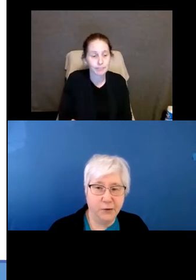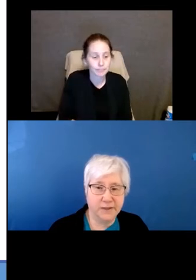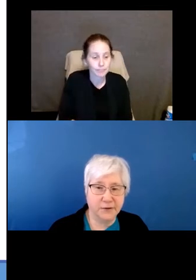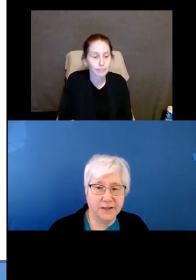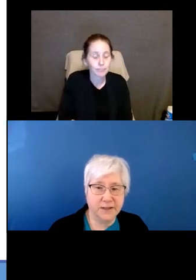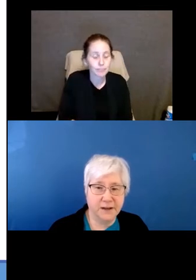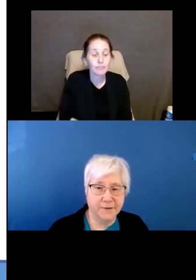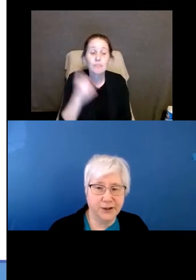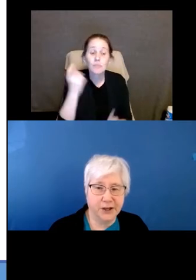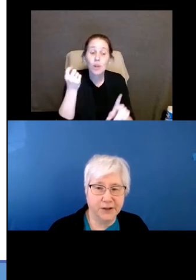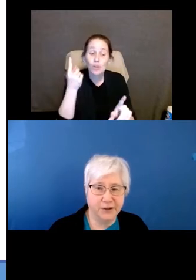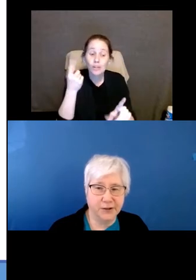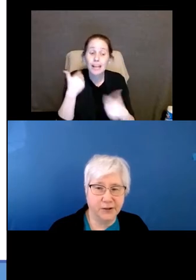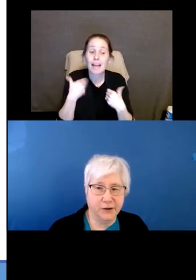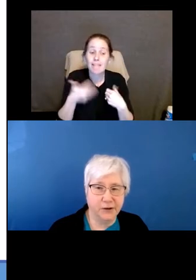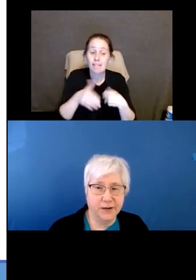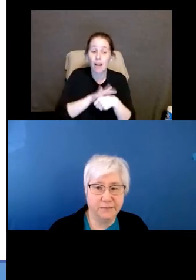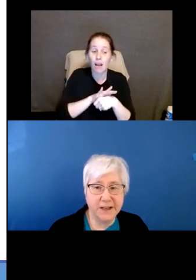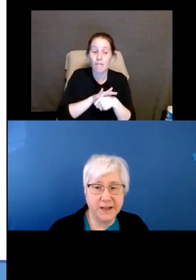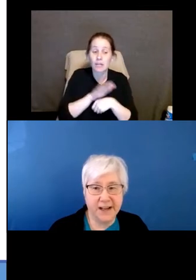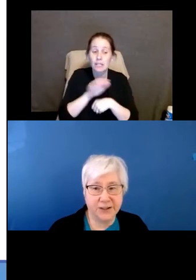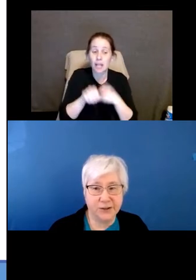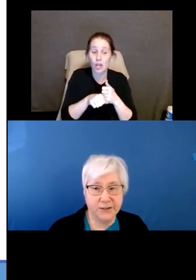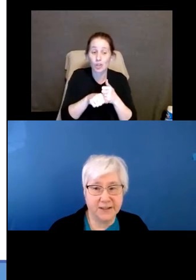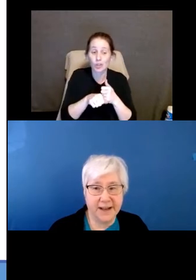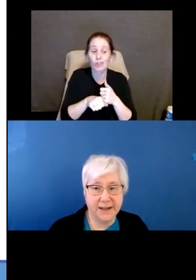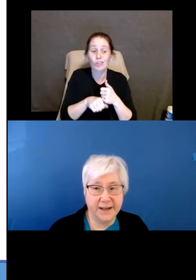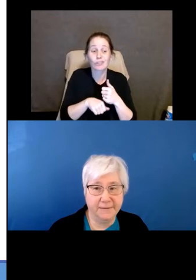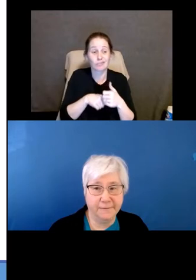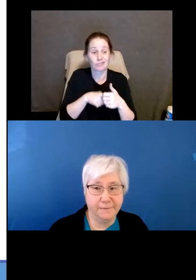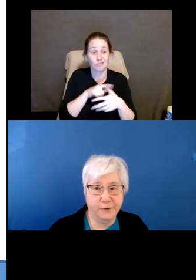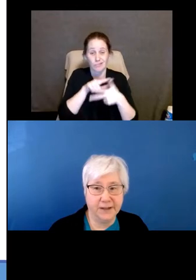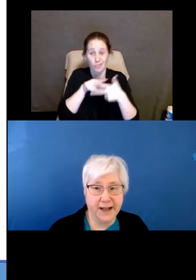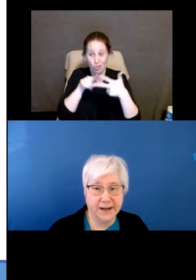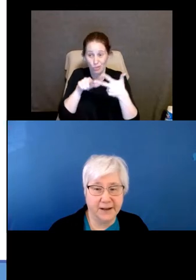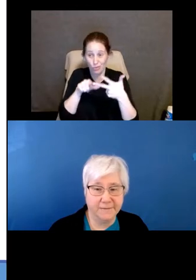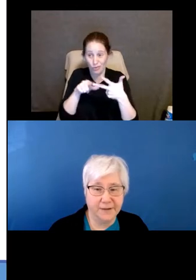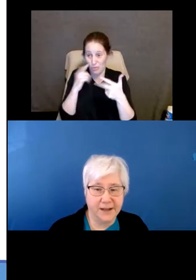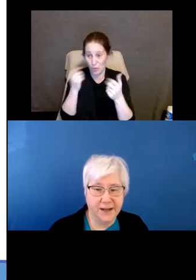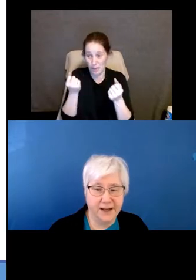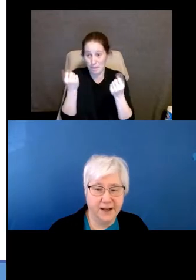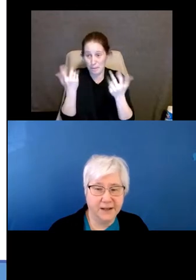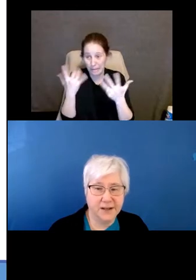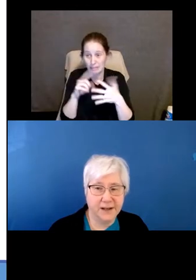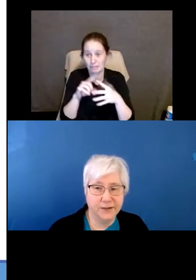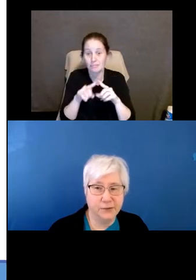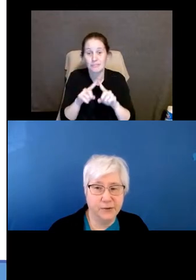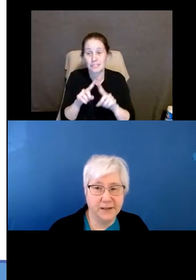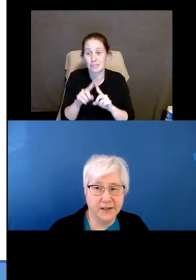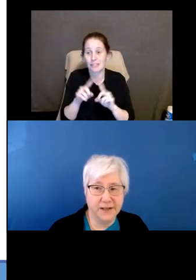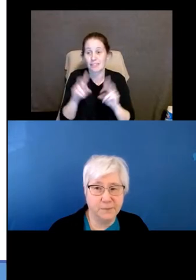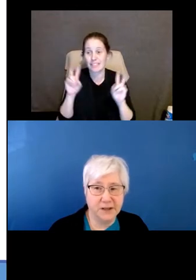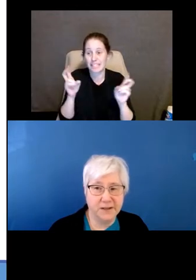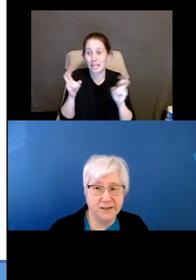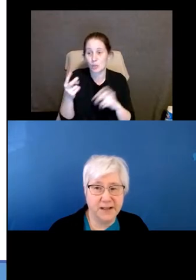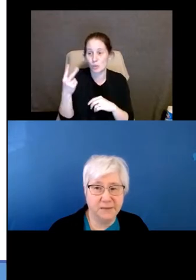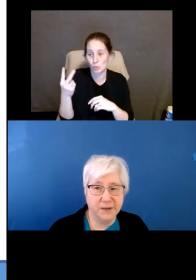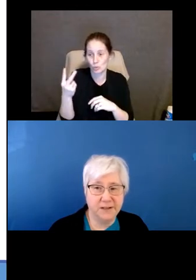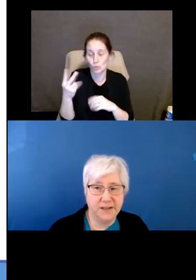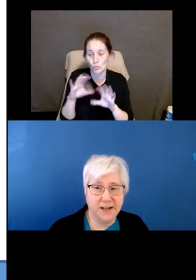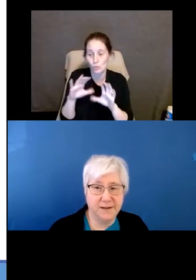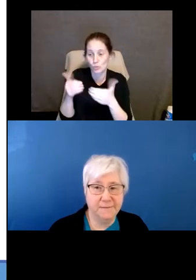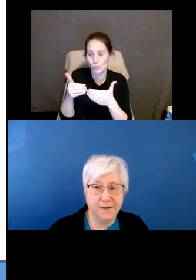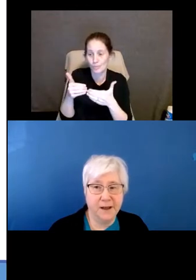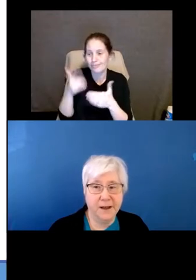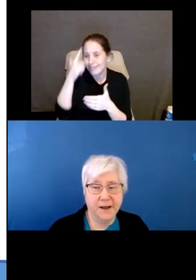Note there is coverage under all three statutes likely for a lot of the Title II entities because they